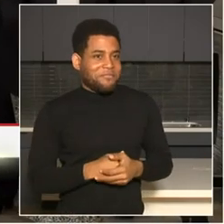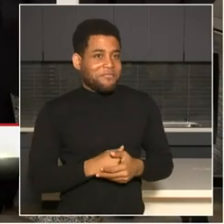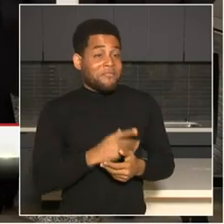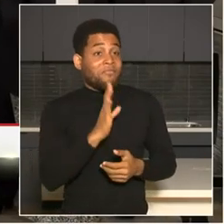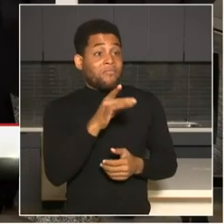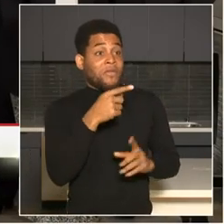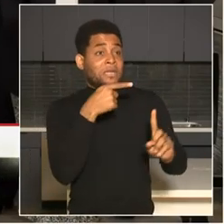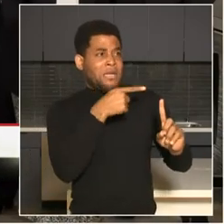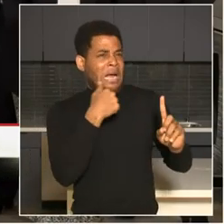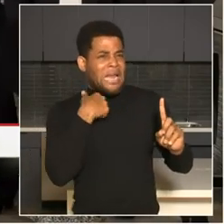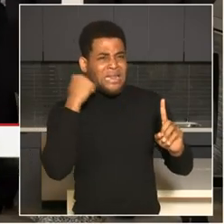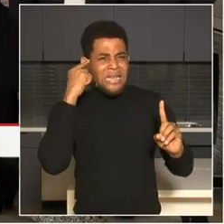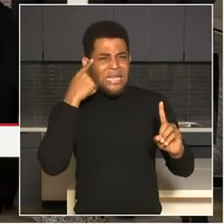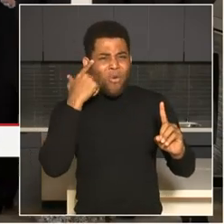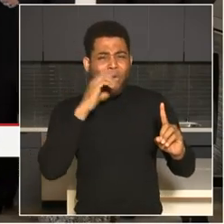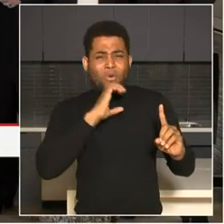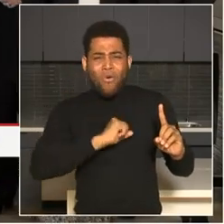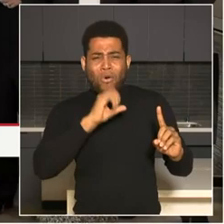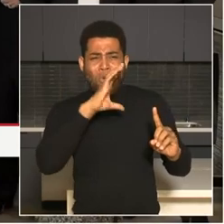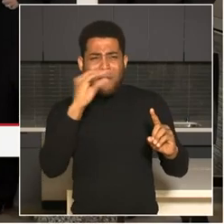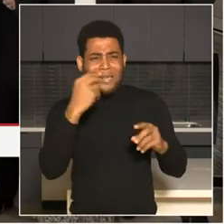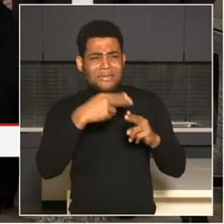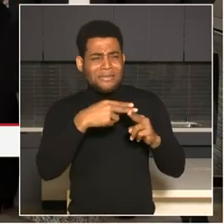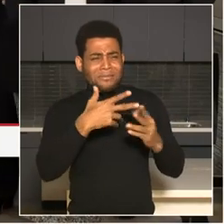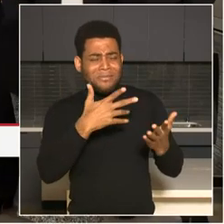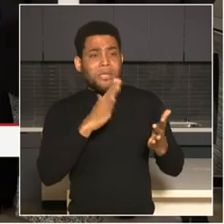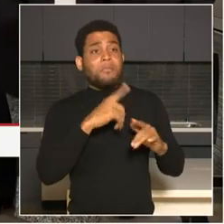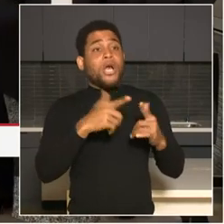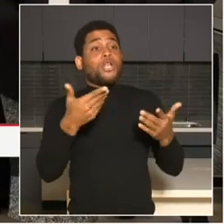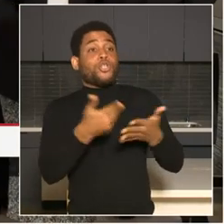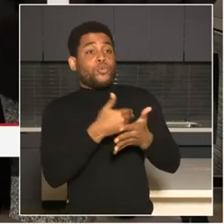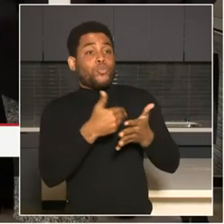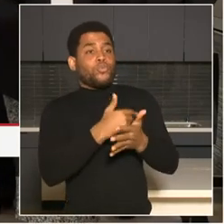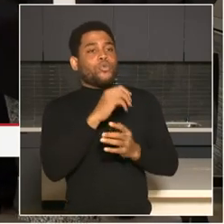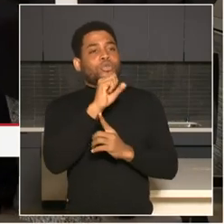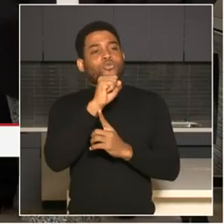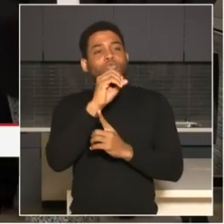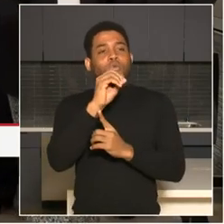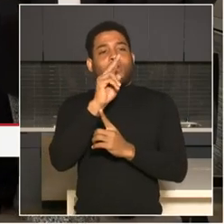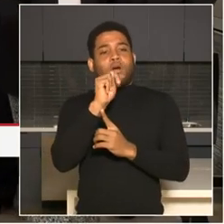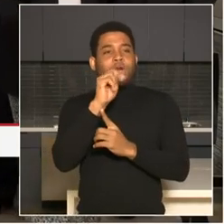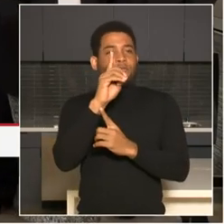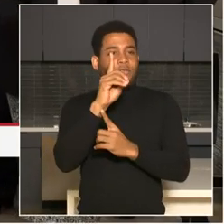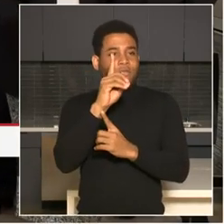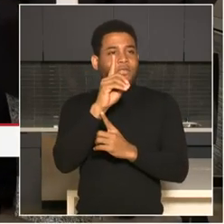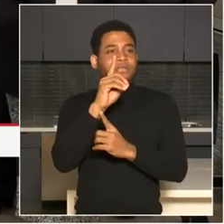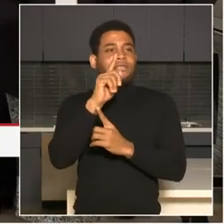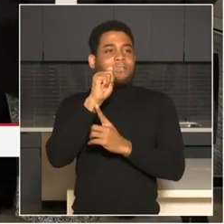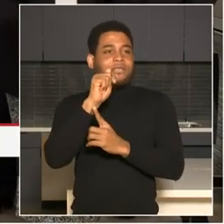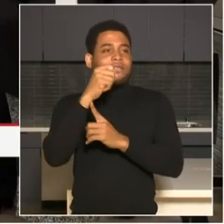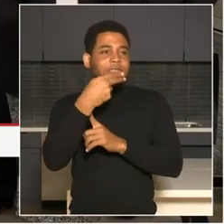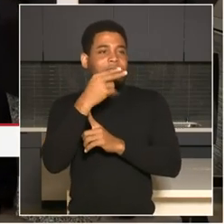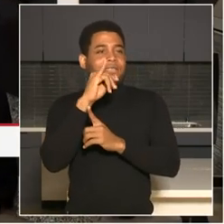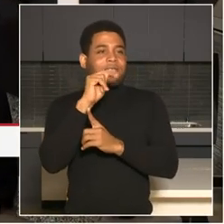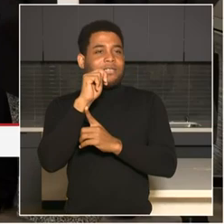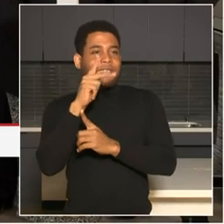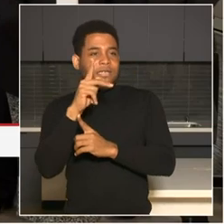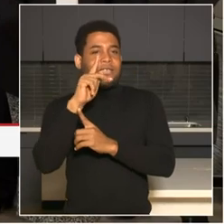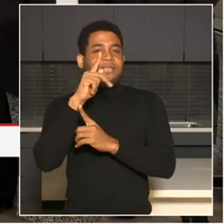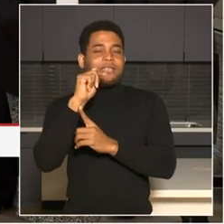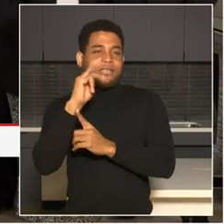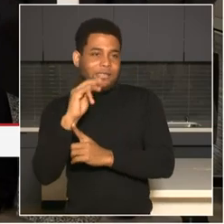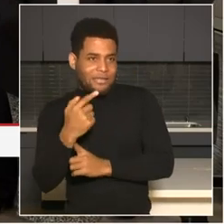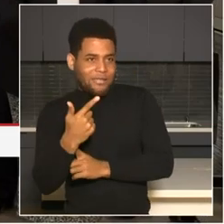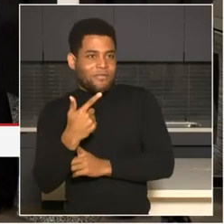I mean, I think that's just a conglomeration of the current technology that we're using right now. Either you or the mayor could respond. The ACLU has put out a statement